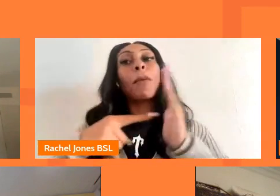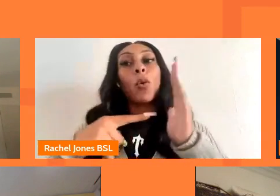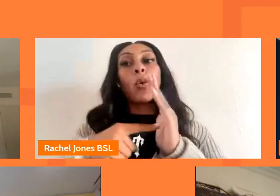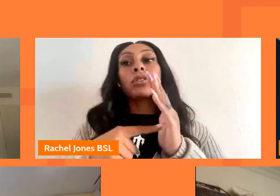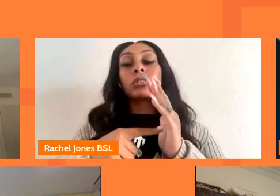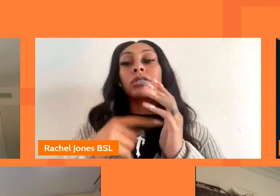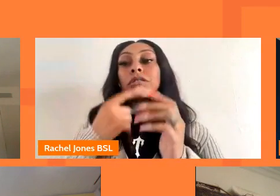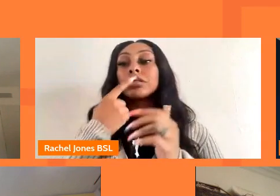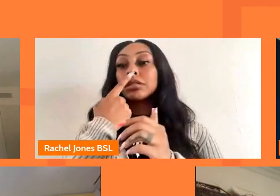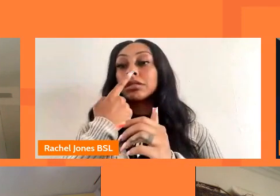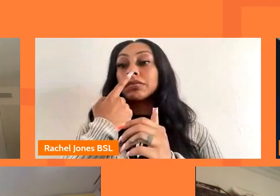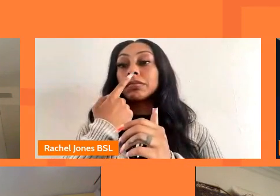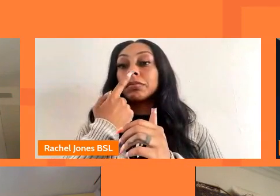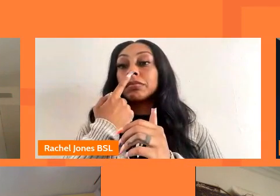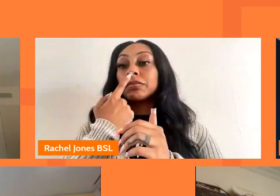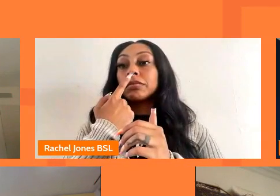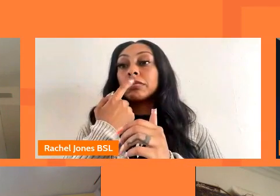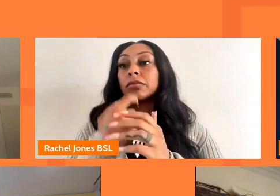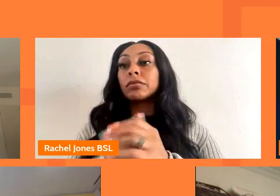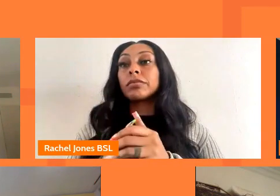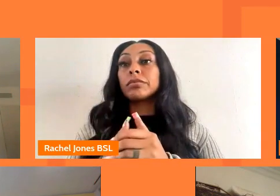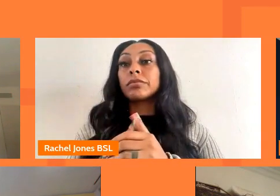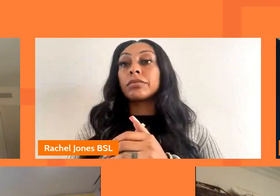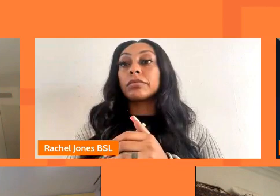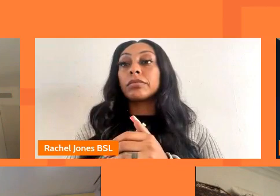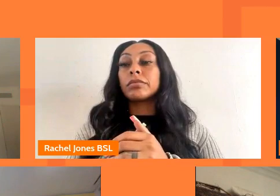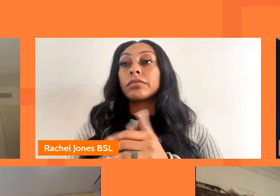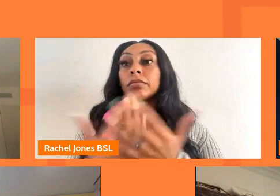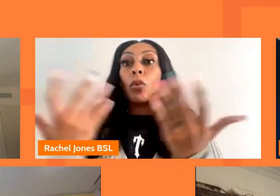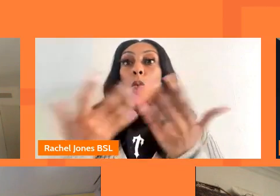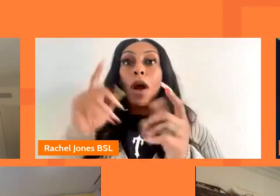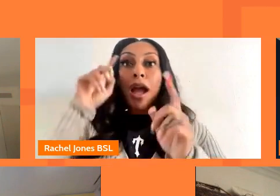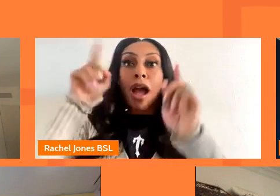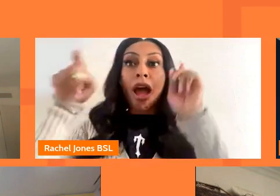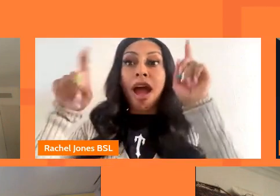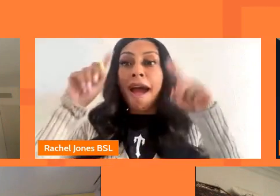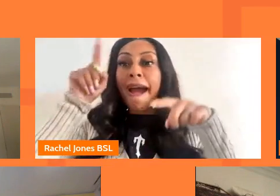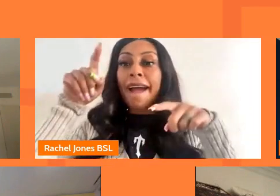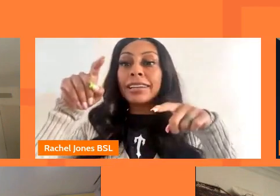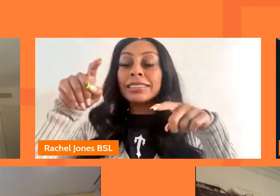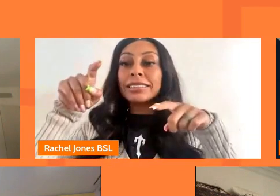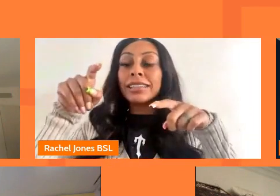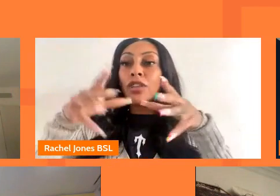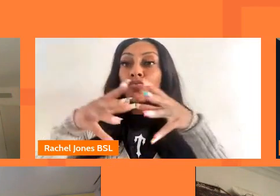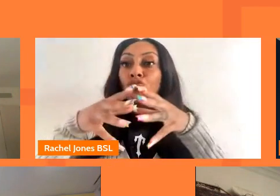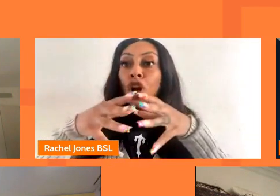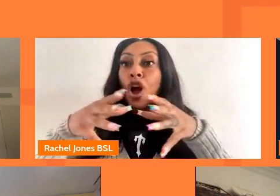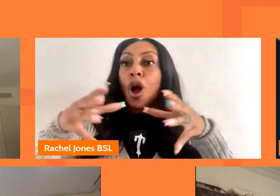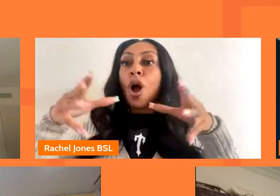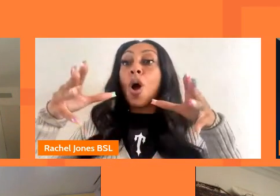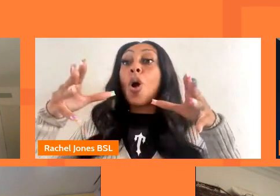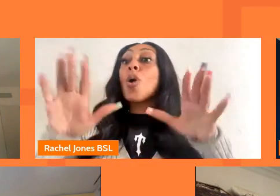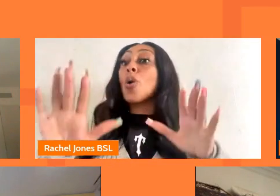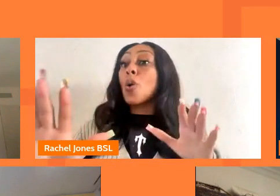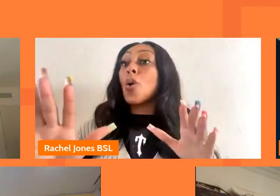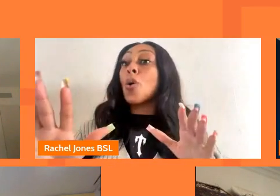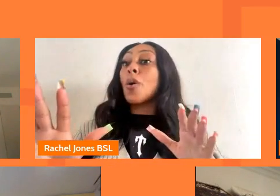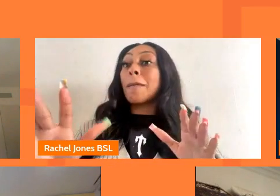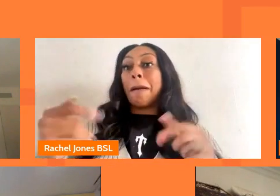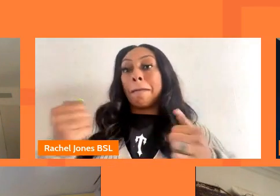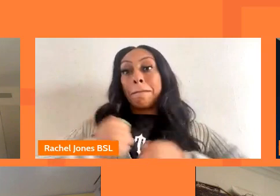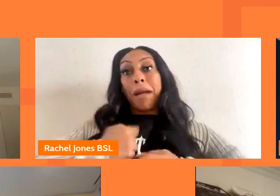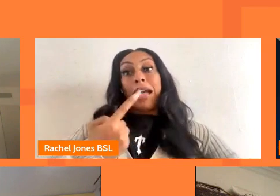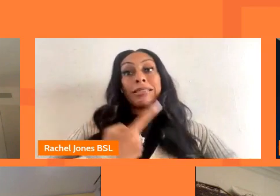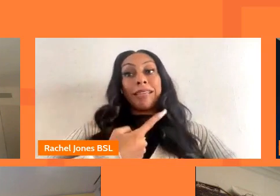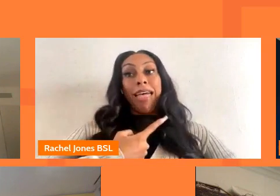and and just where um ideas might be grown from that's not to say at the other end where i sit you know that